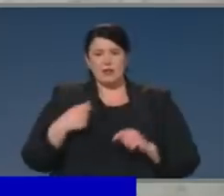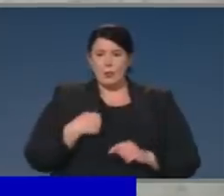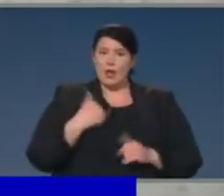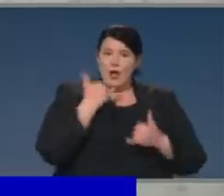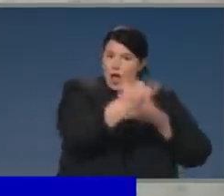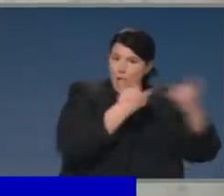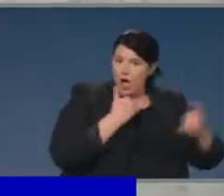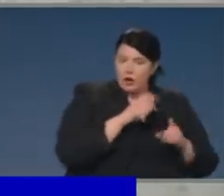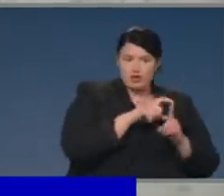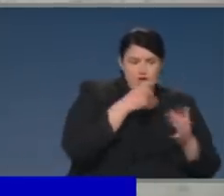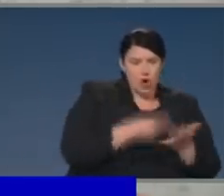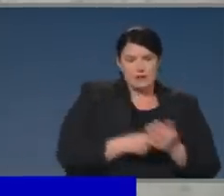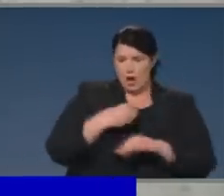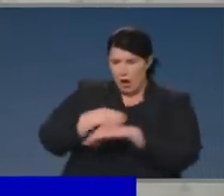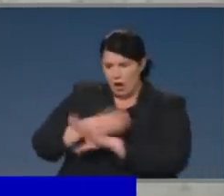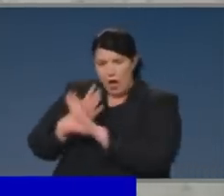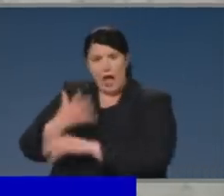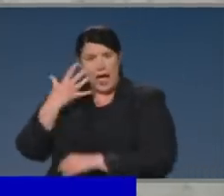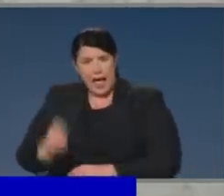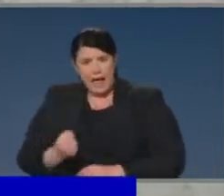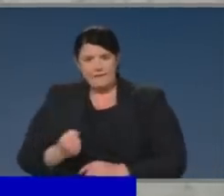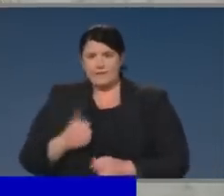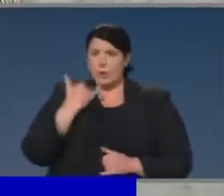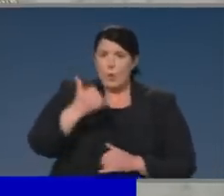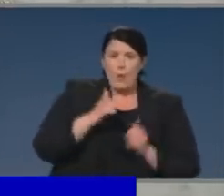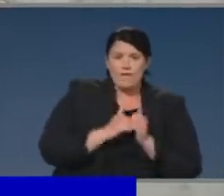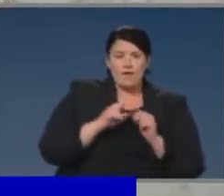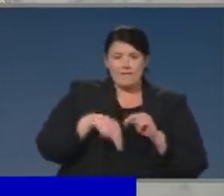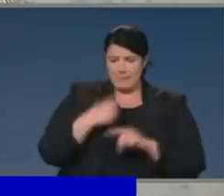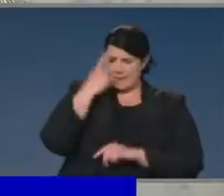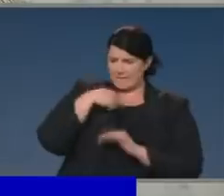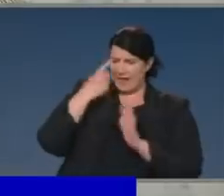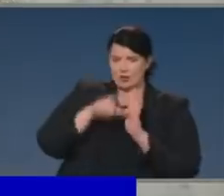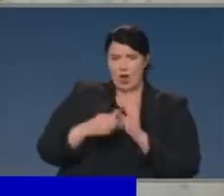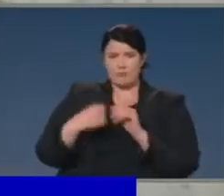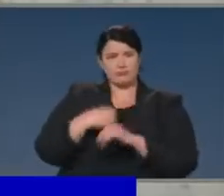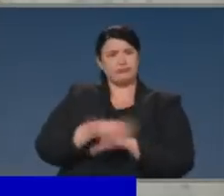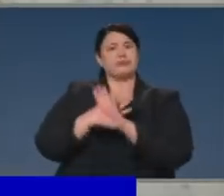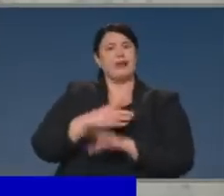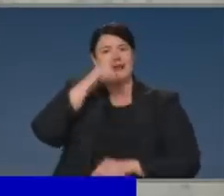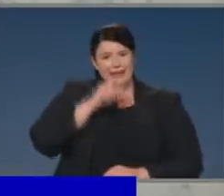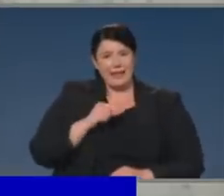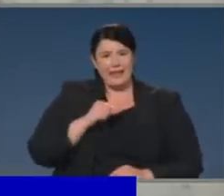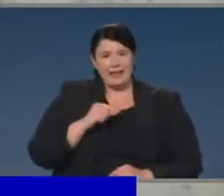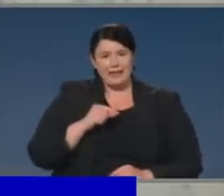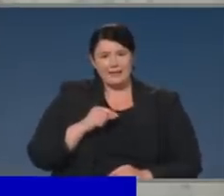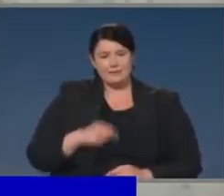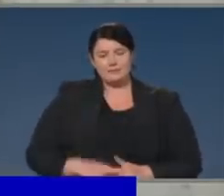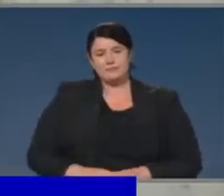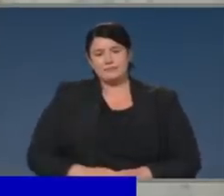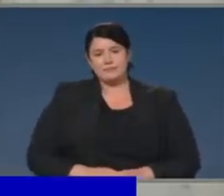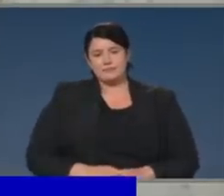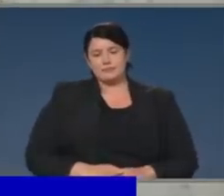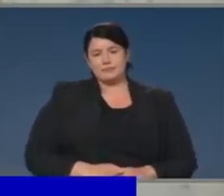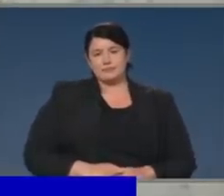digital, we've moved to telehealth. As the Prime Minister has said, not only are we back to the same levels of engagement with